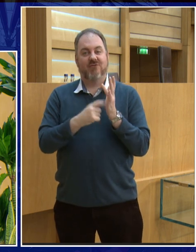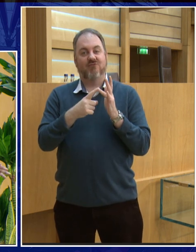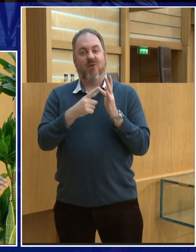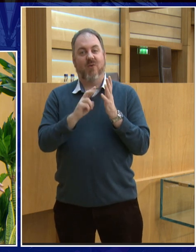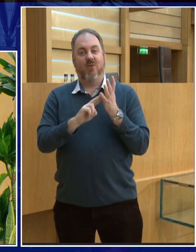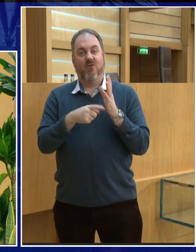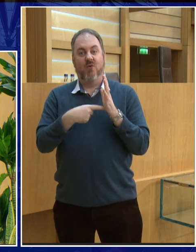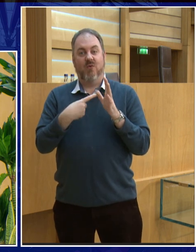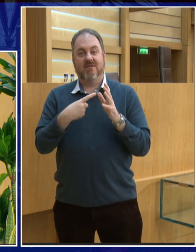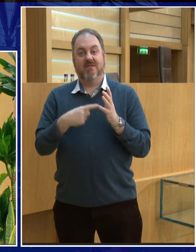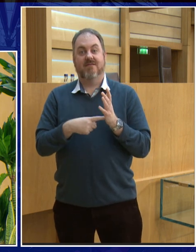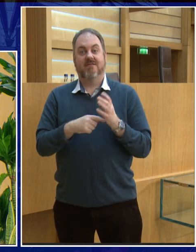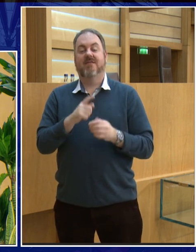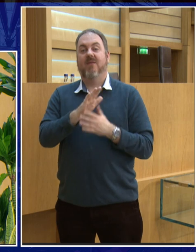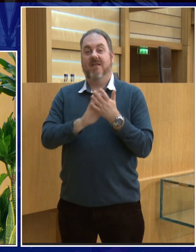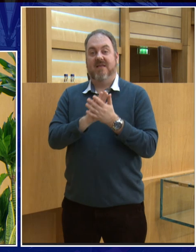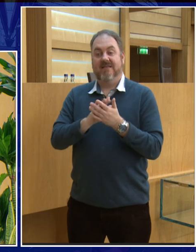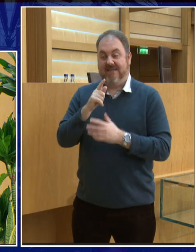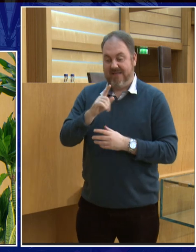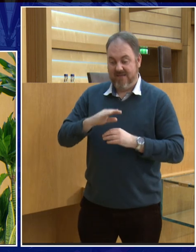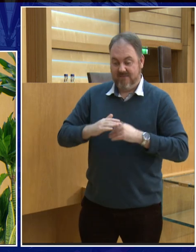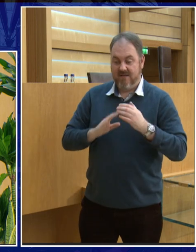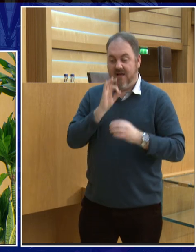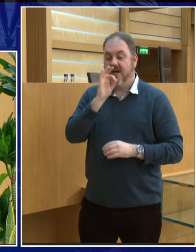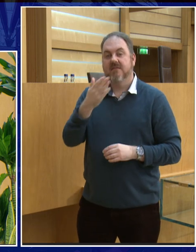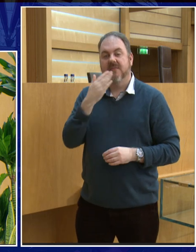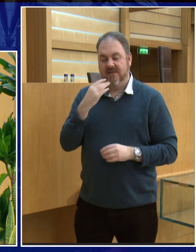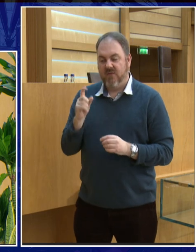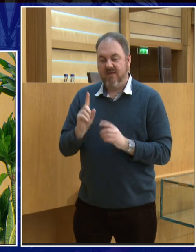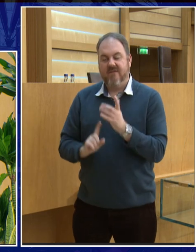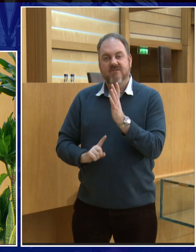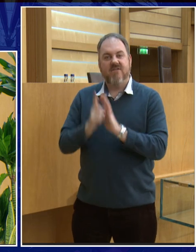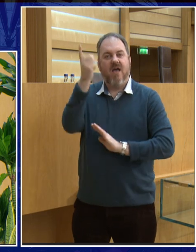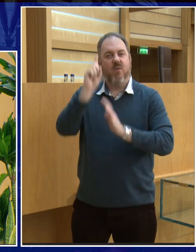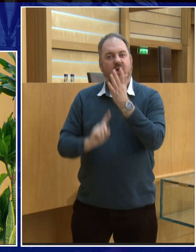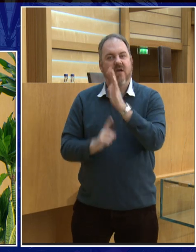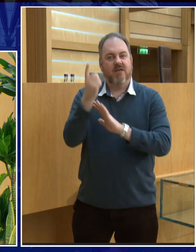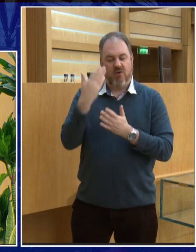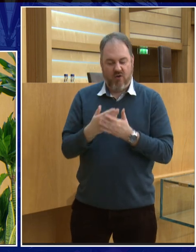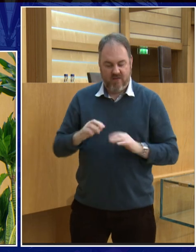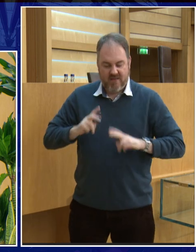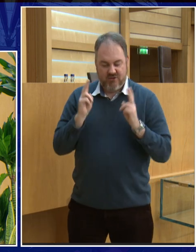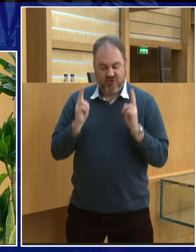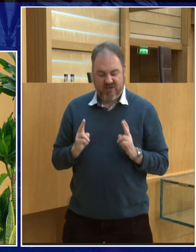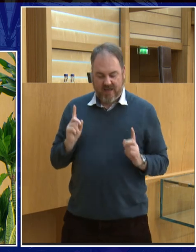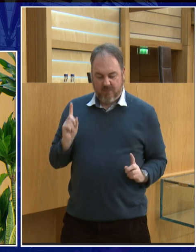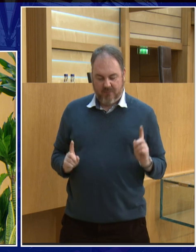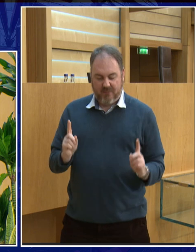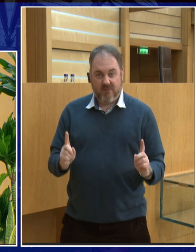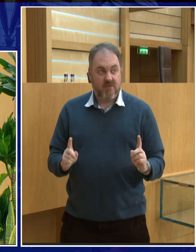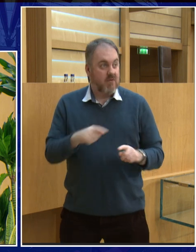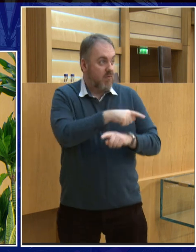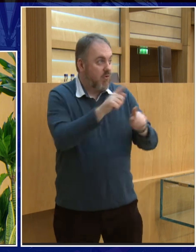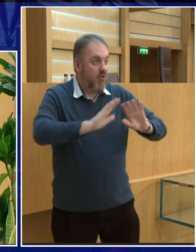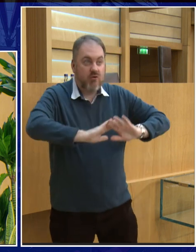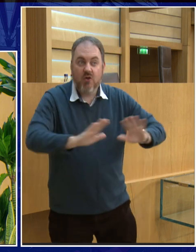his minions to put fireworks onto his chair and so they strapped lots of fireworks. I would not recommend this. No one tried